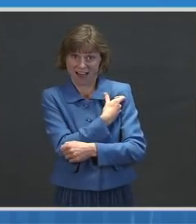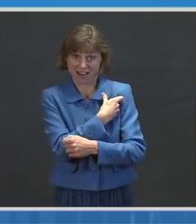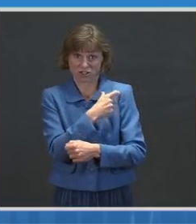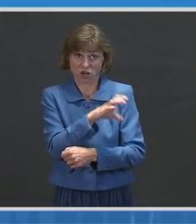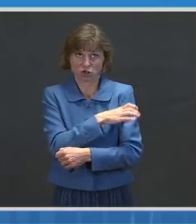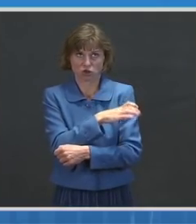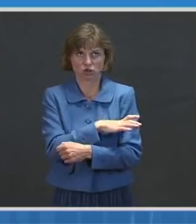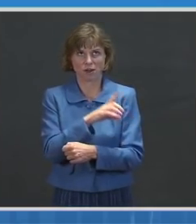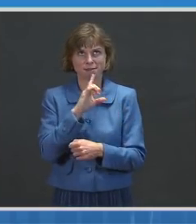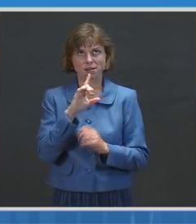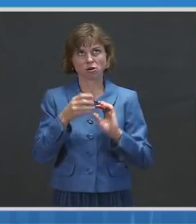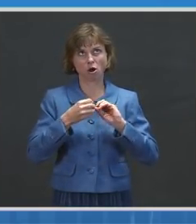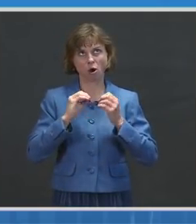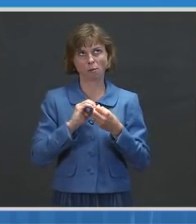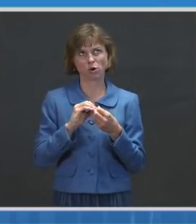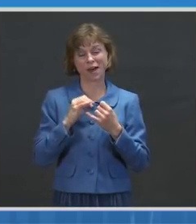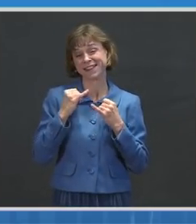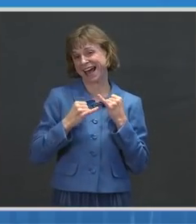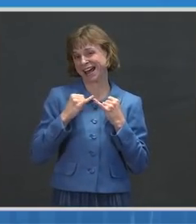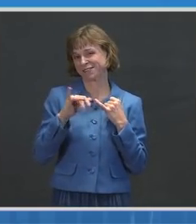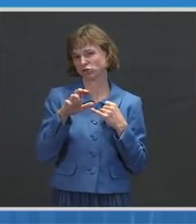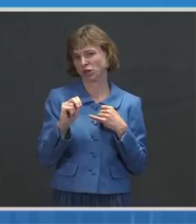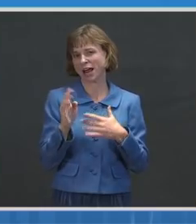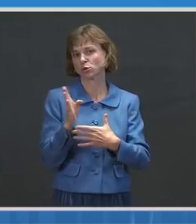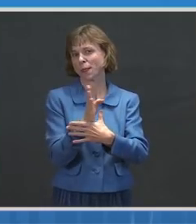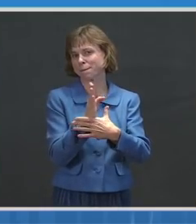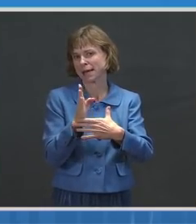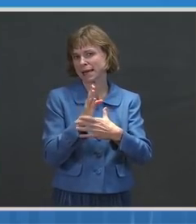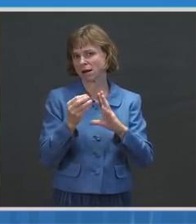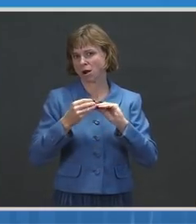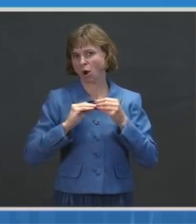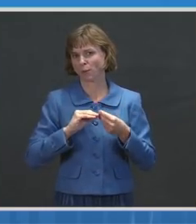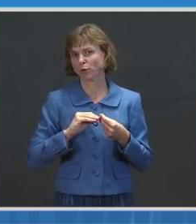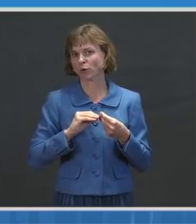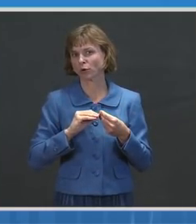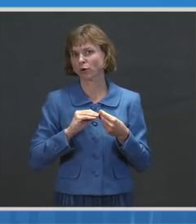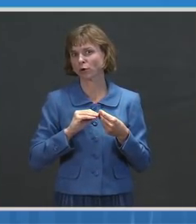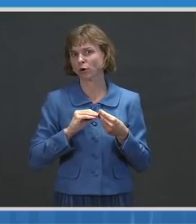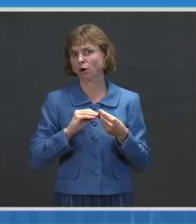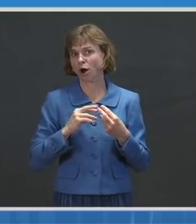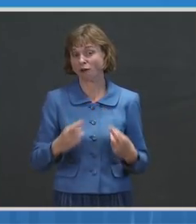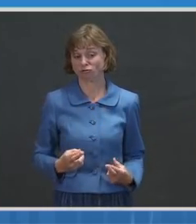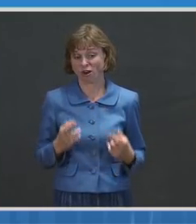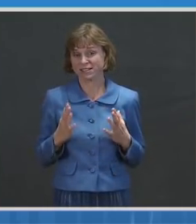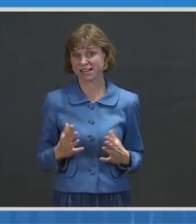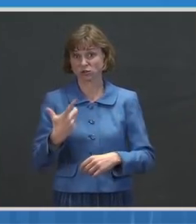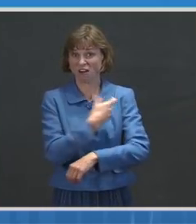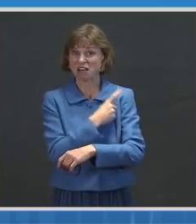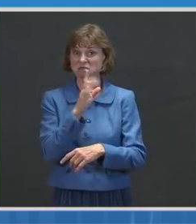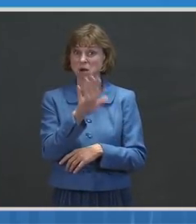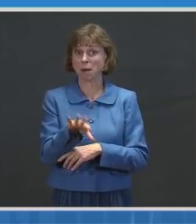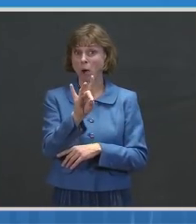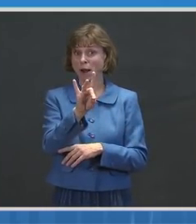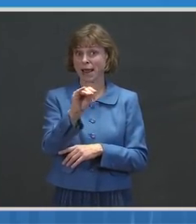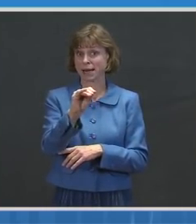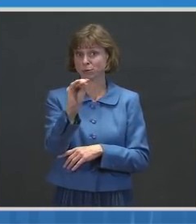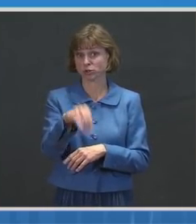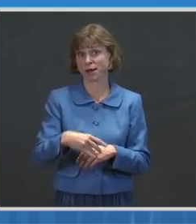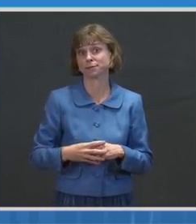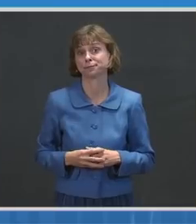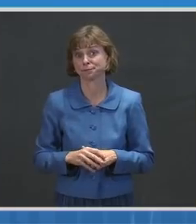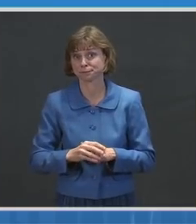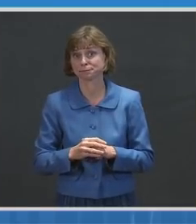as of sometime in the end of January — the median number of residents that were vaccinated was 80 percent. So, that gives you,